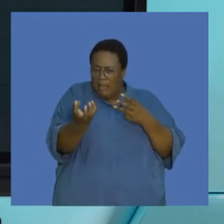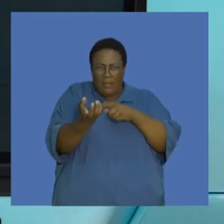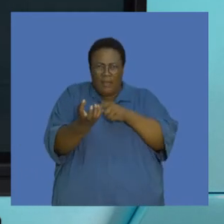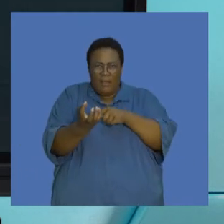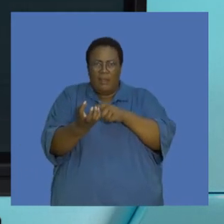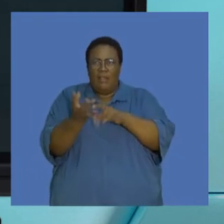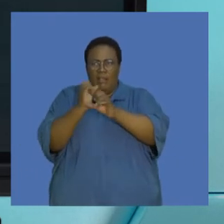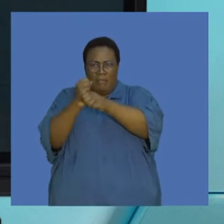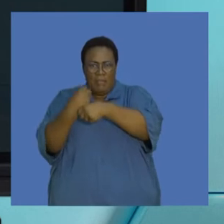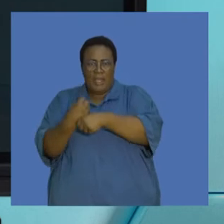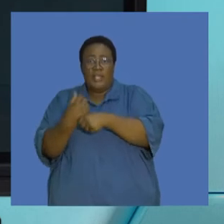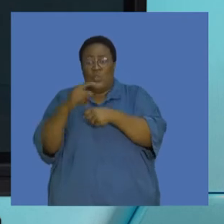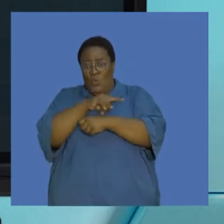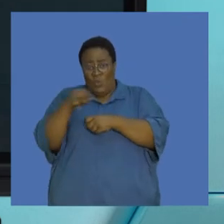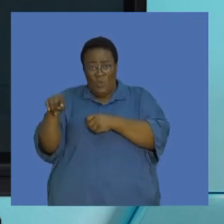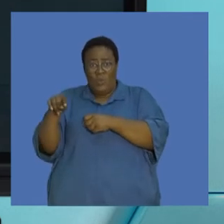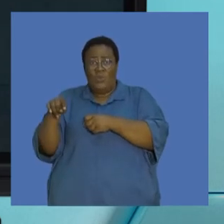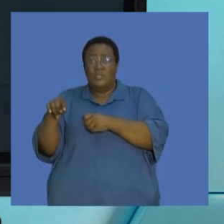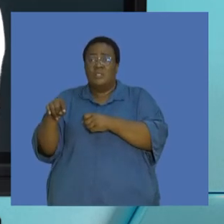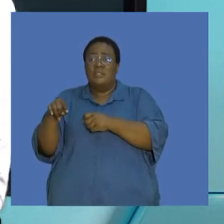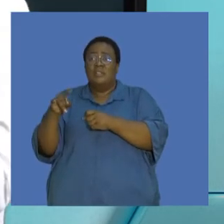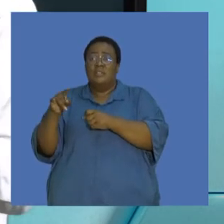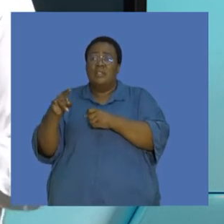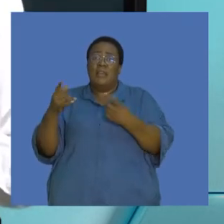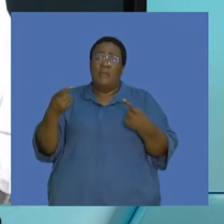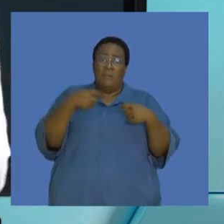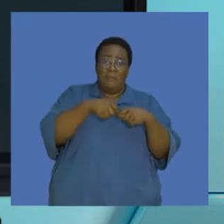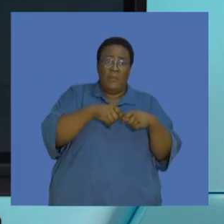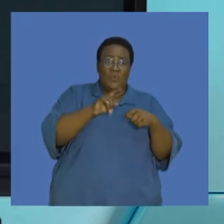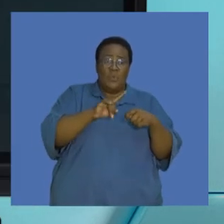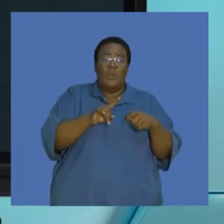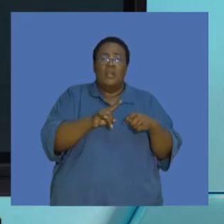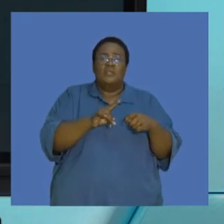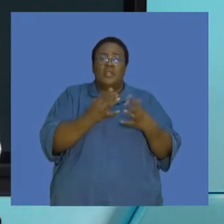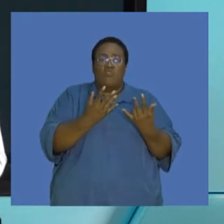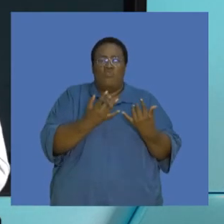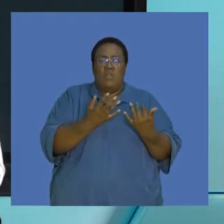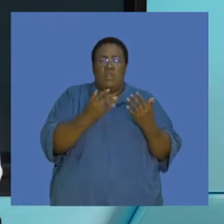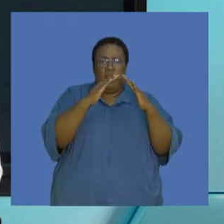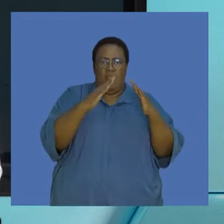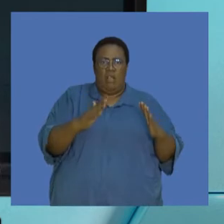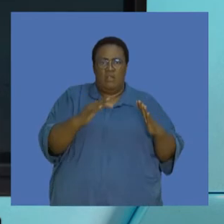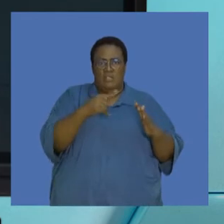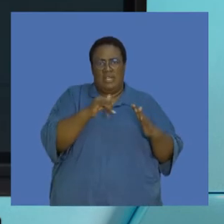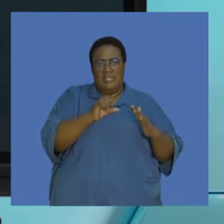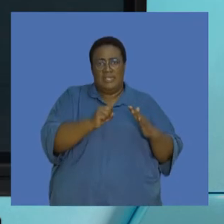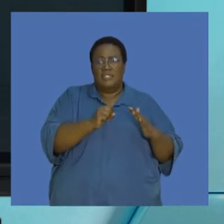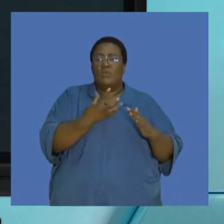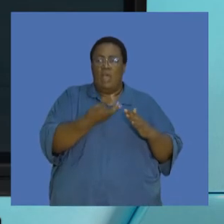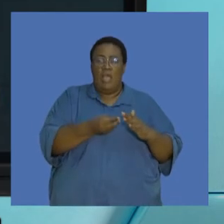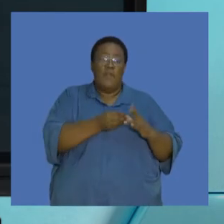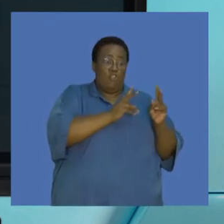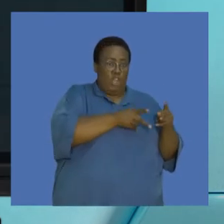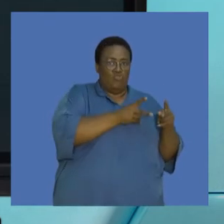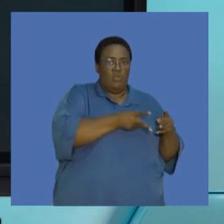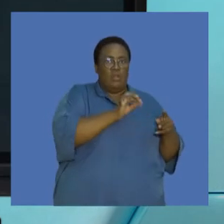locomotive and industries. Those industries were contributing significantly to the emissions of greenhouse gases. So now we have got